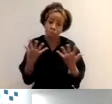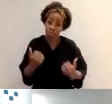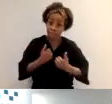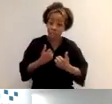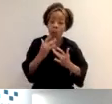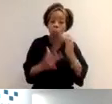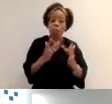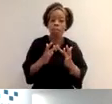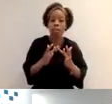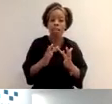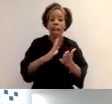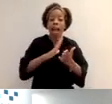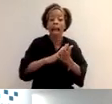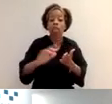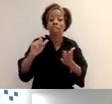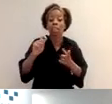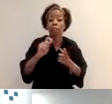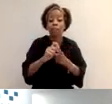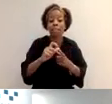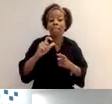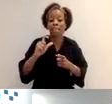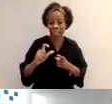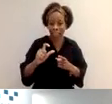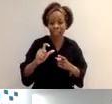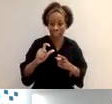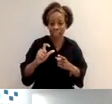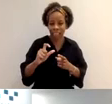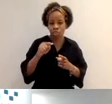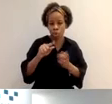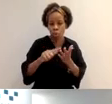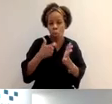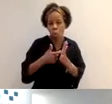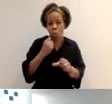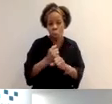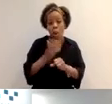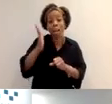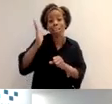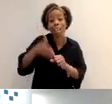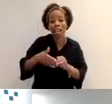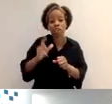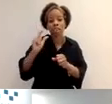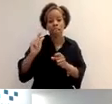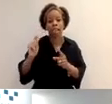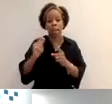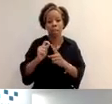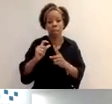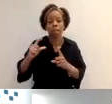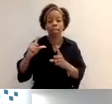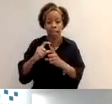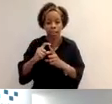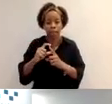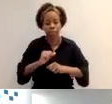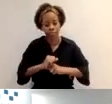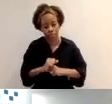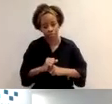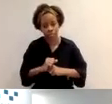hcpchifeuk.org for staff CPD. Um, and on there, you'll find, um, things such as kind of the online videos that we